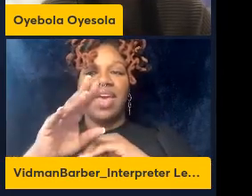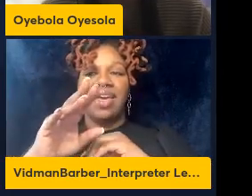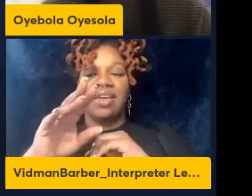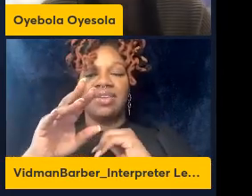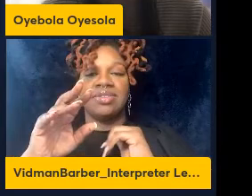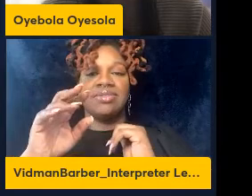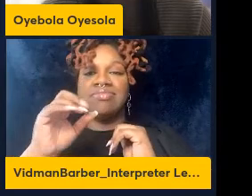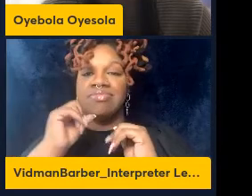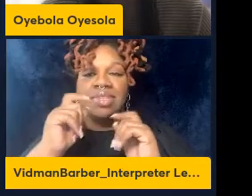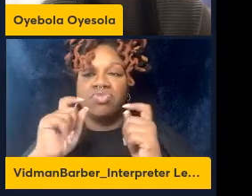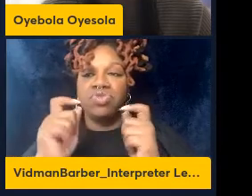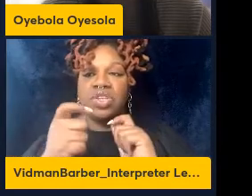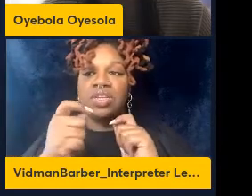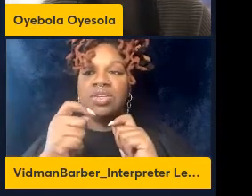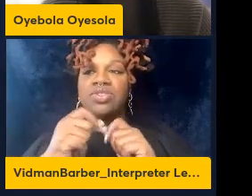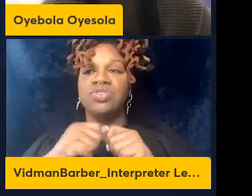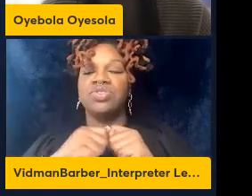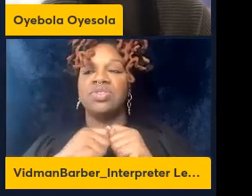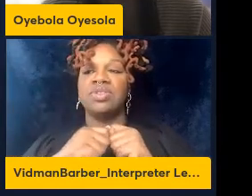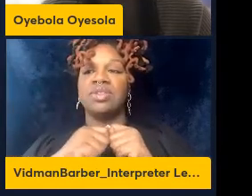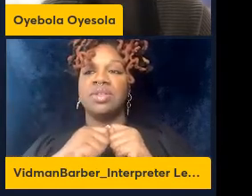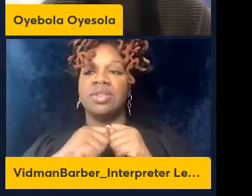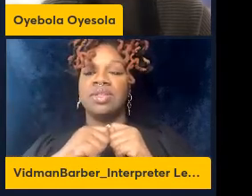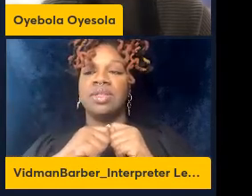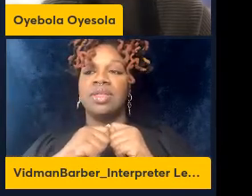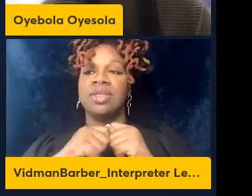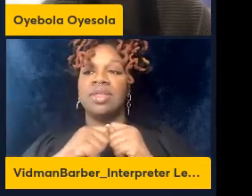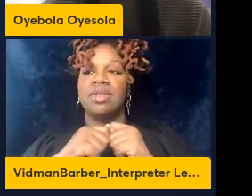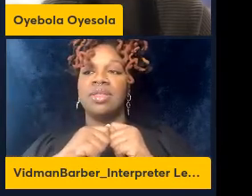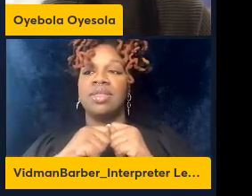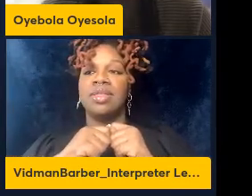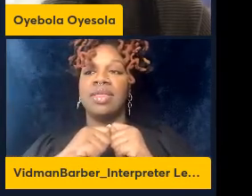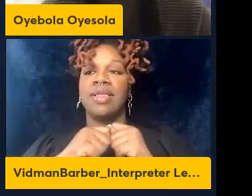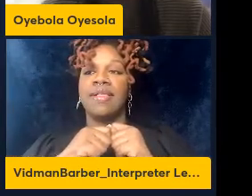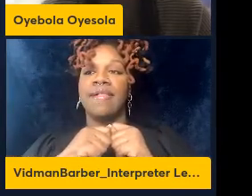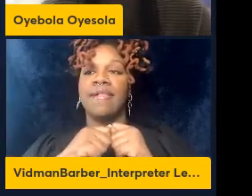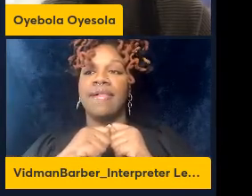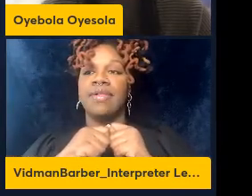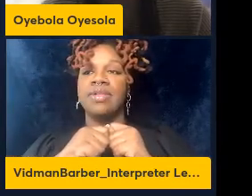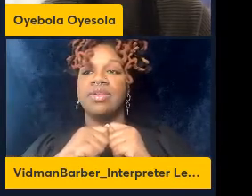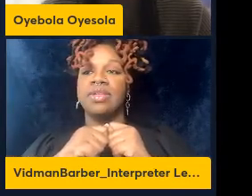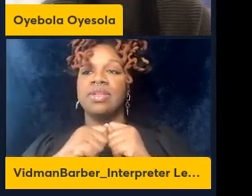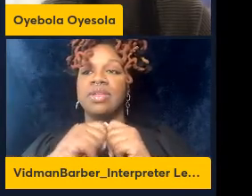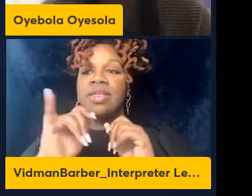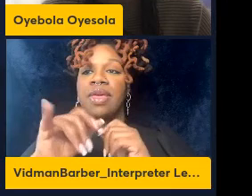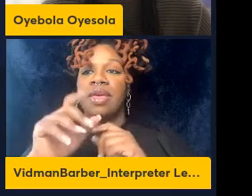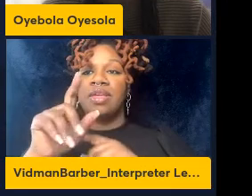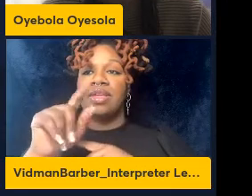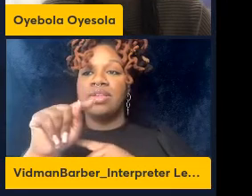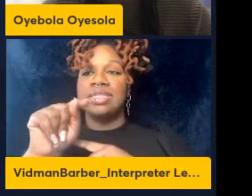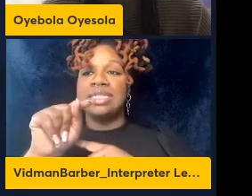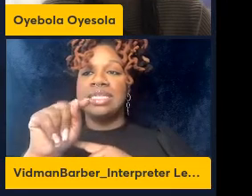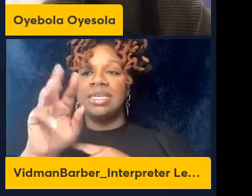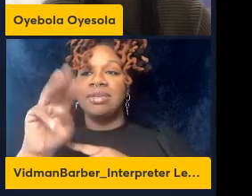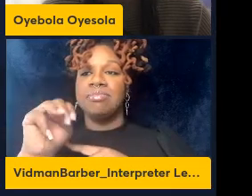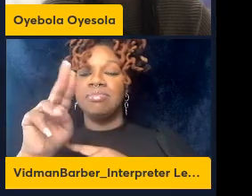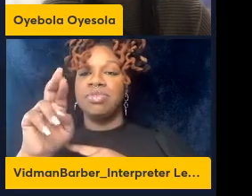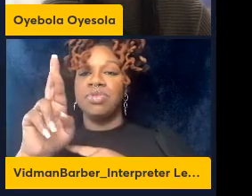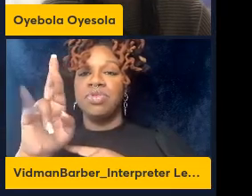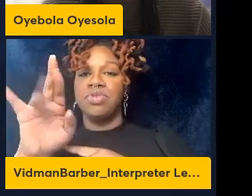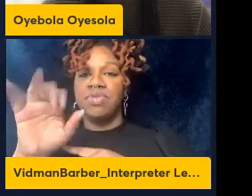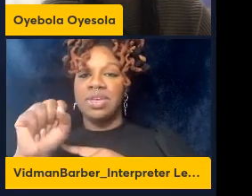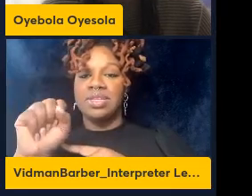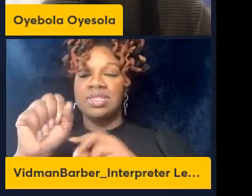in the MLN there is the trichuris muris exposure to the worm seems to have more effect